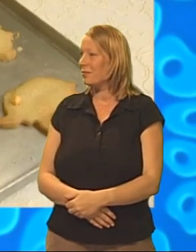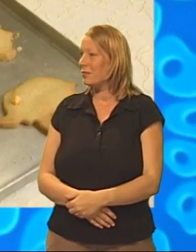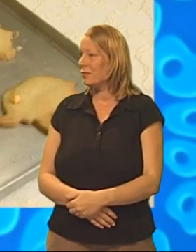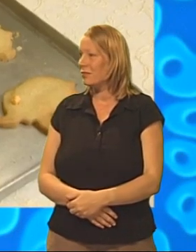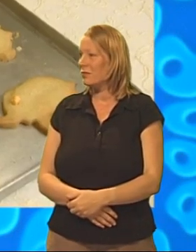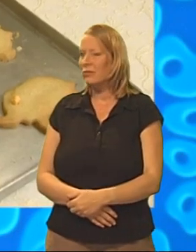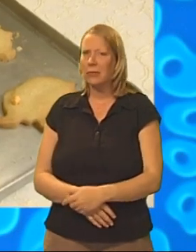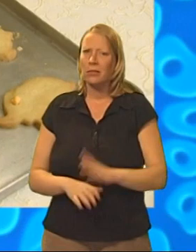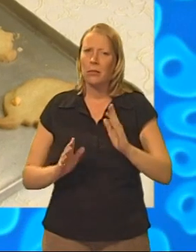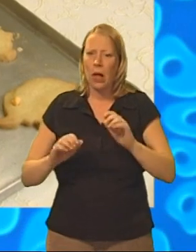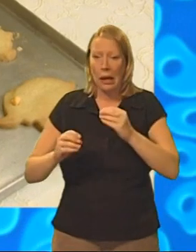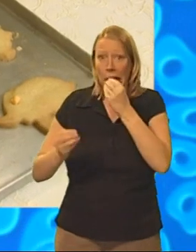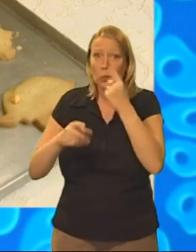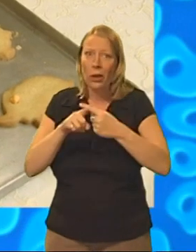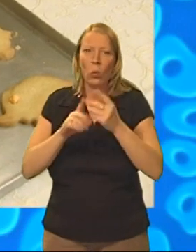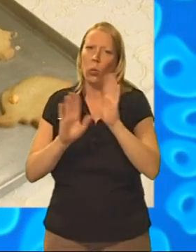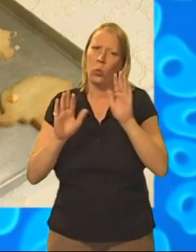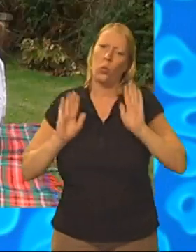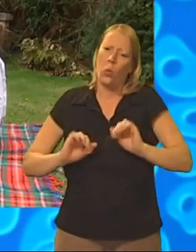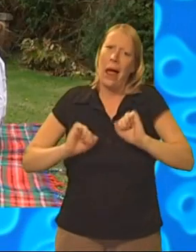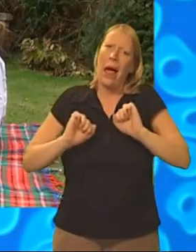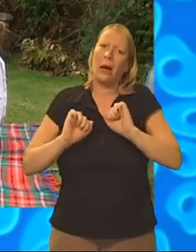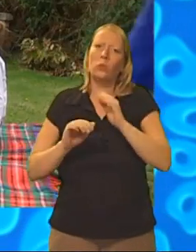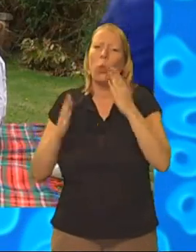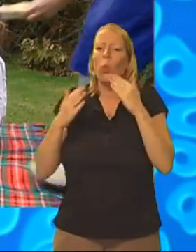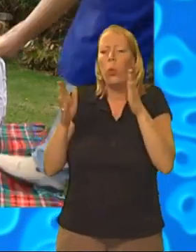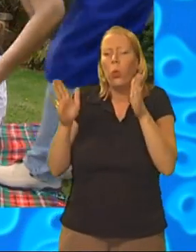We must wait for them to cool down before we eat them.